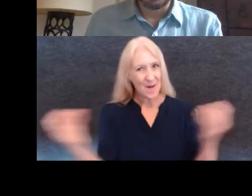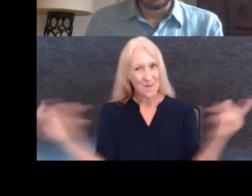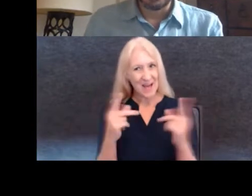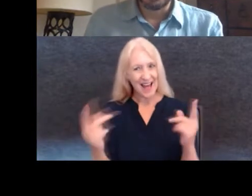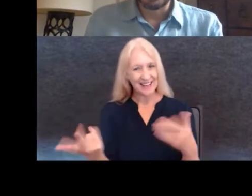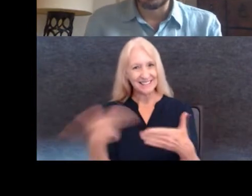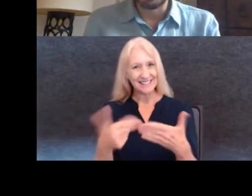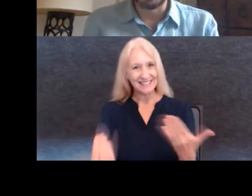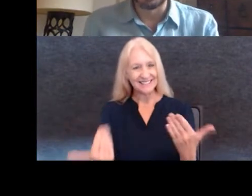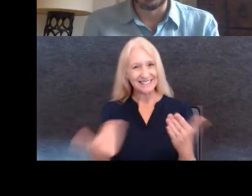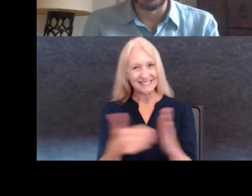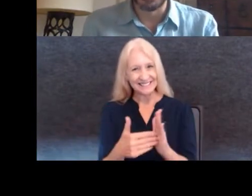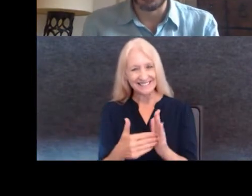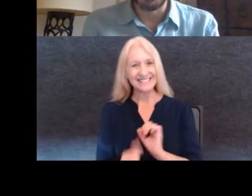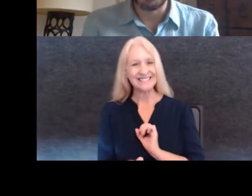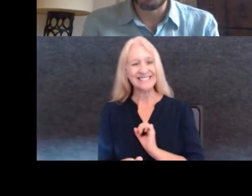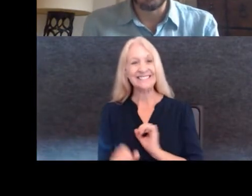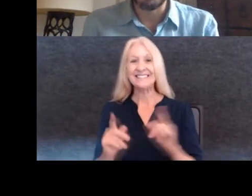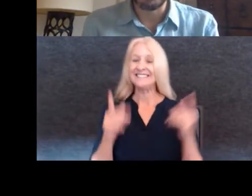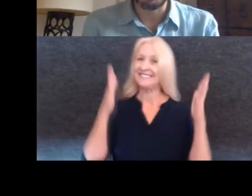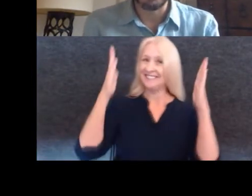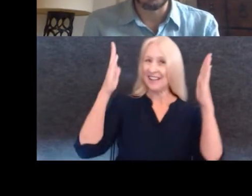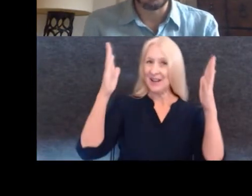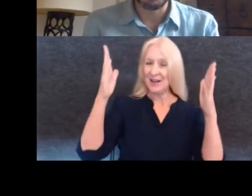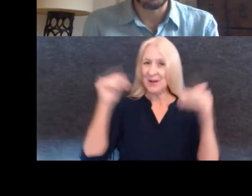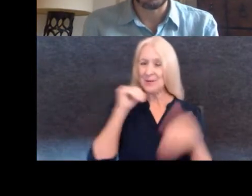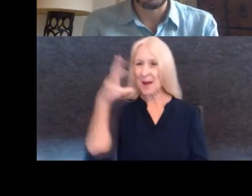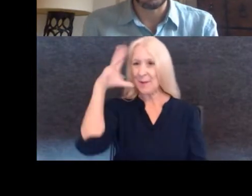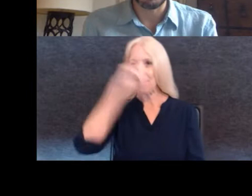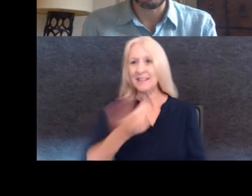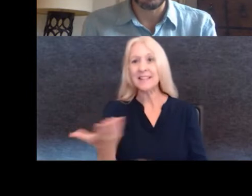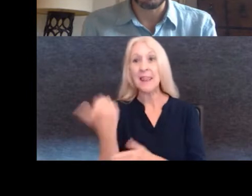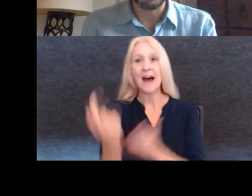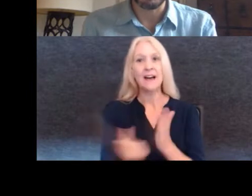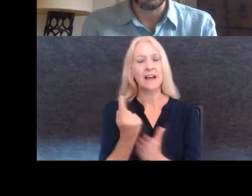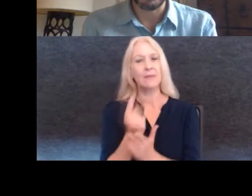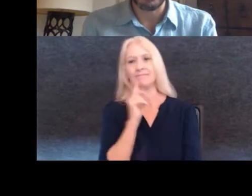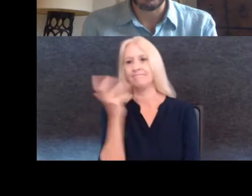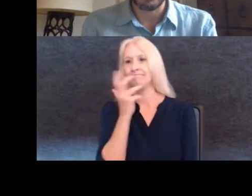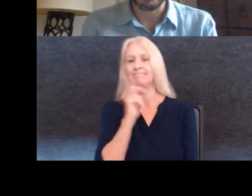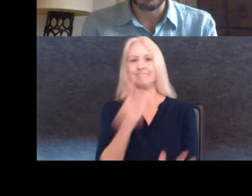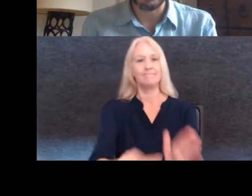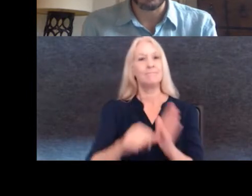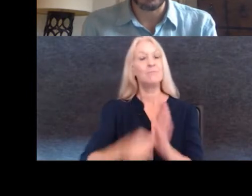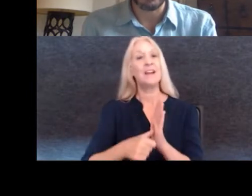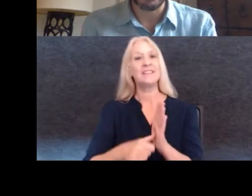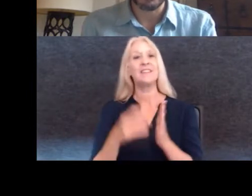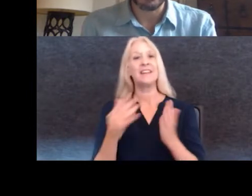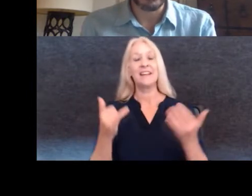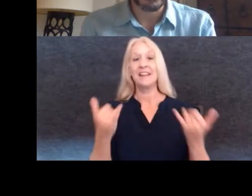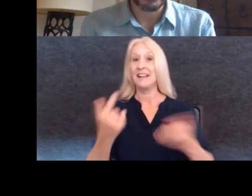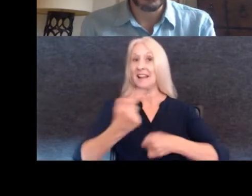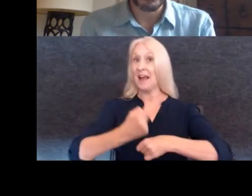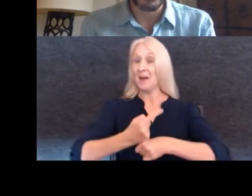Hello. hope you didn't miss the last hour. was amazing. And right now we've got